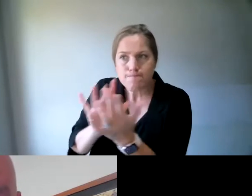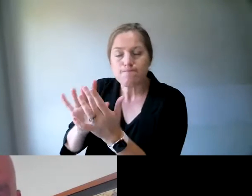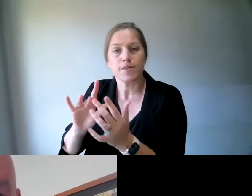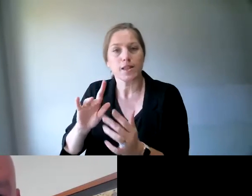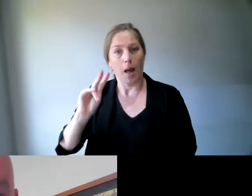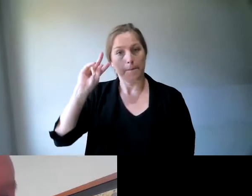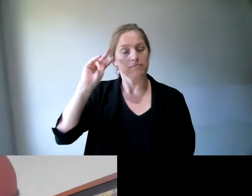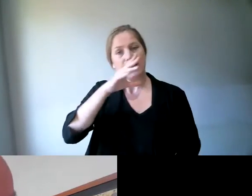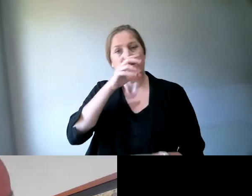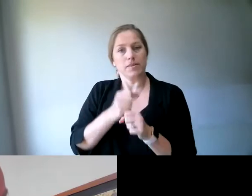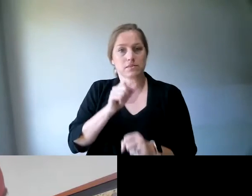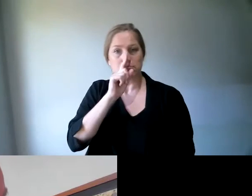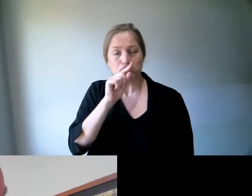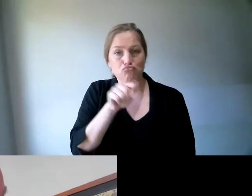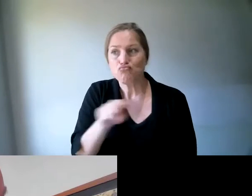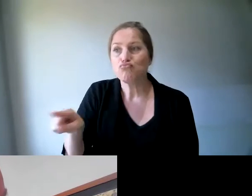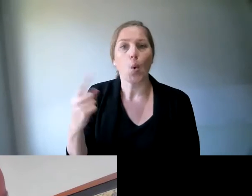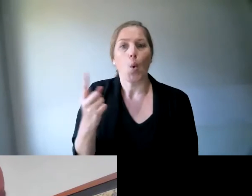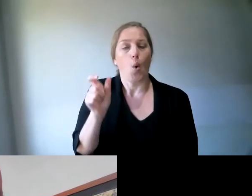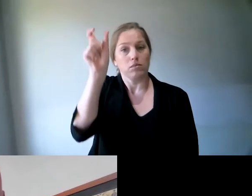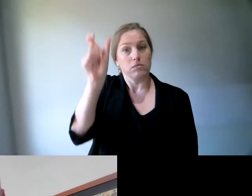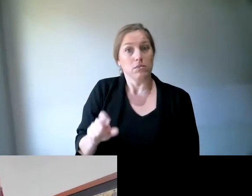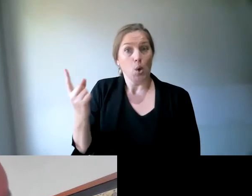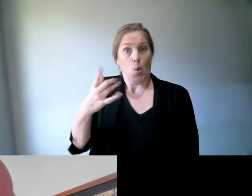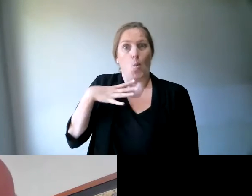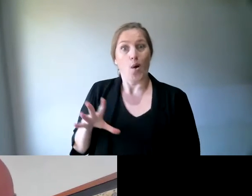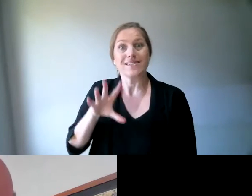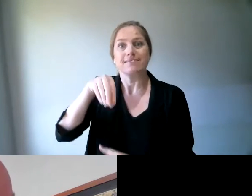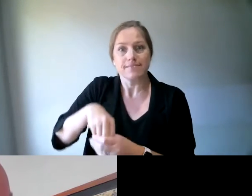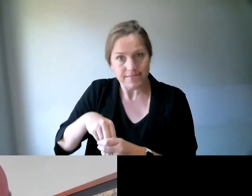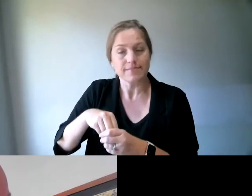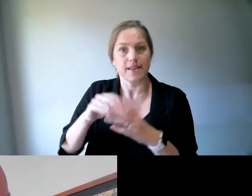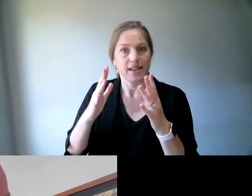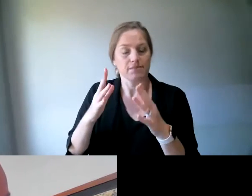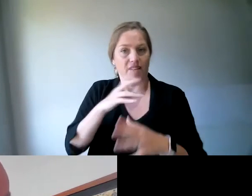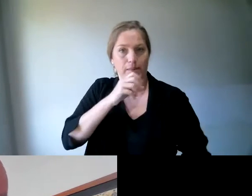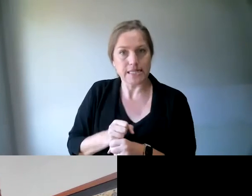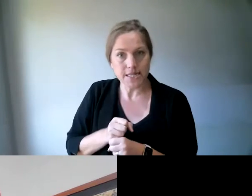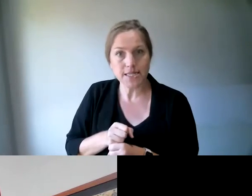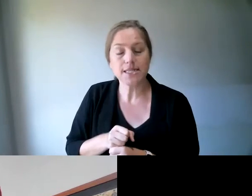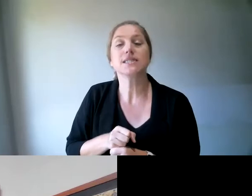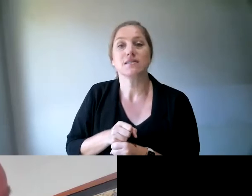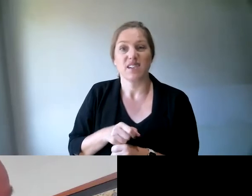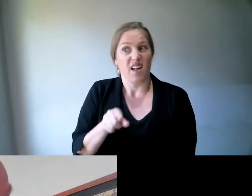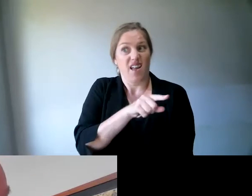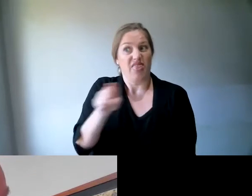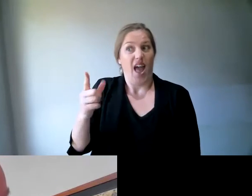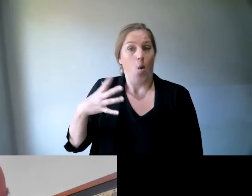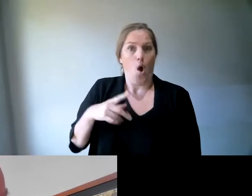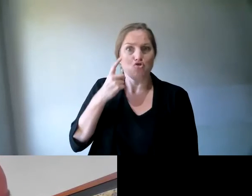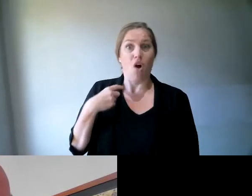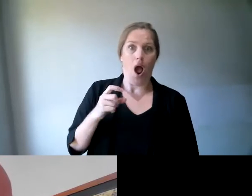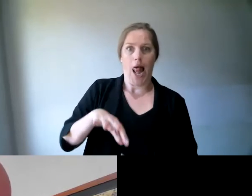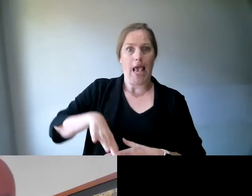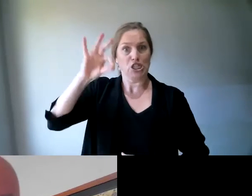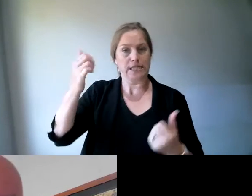who are wannabe politicians. They're trying to get elected. They, if they are successful, will become